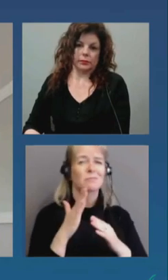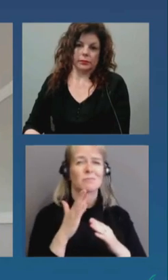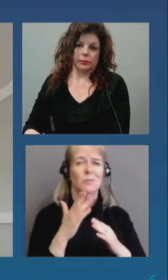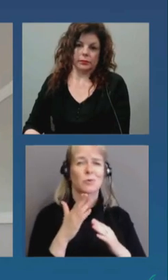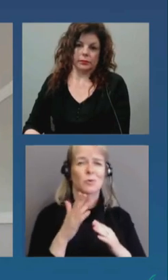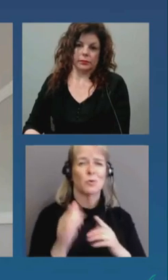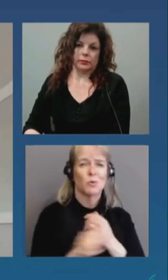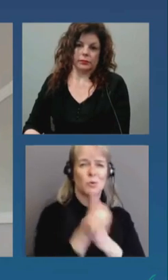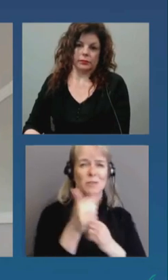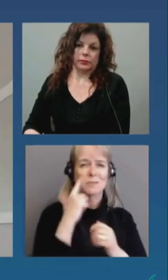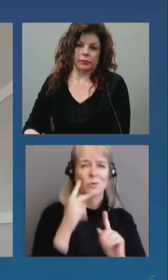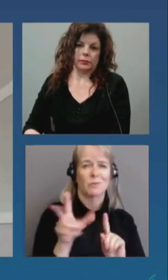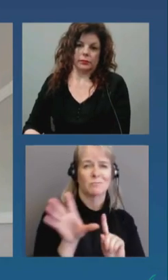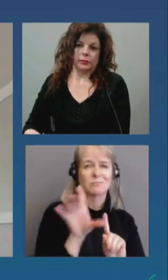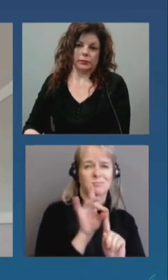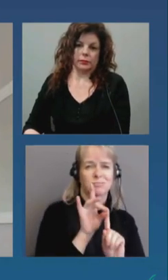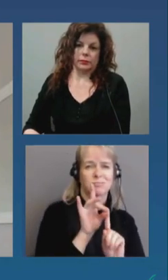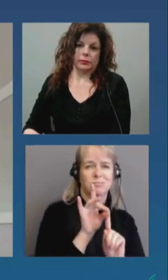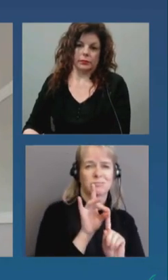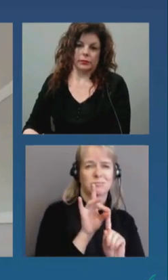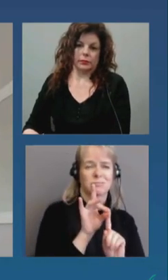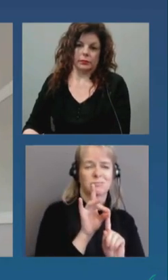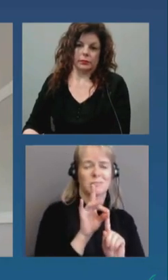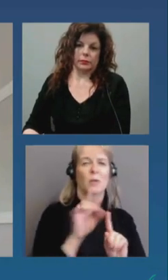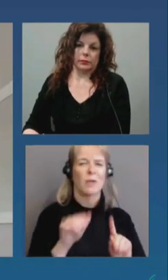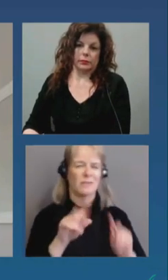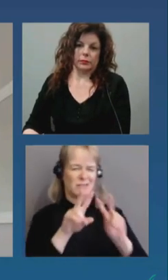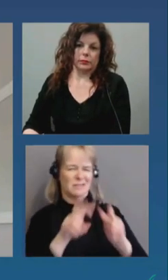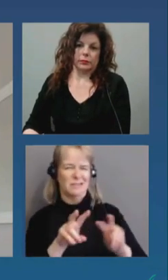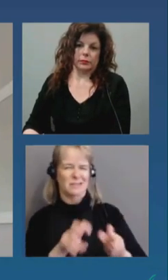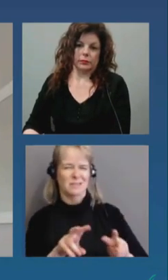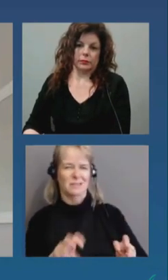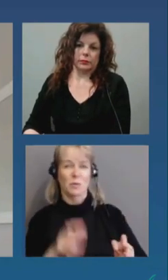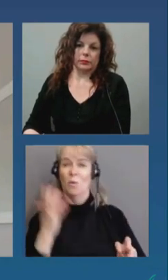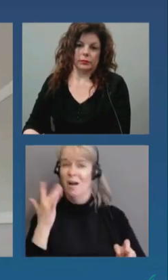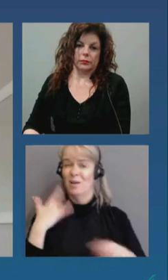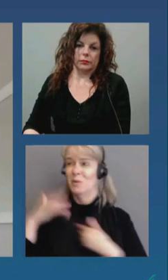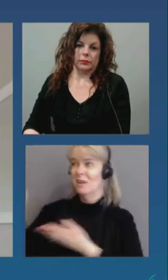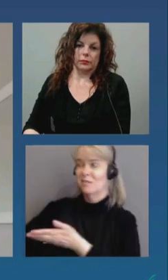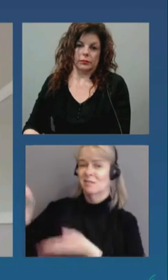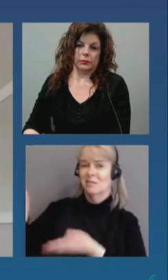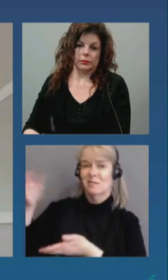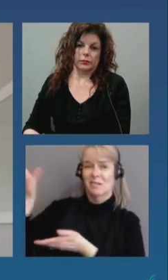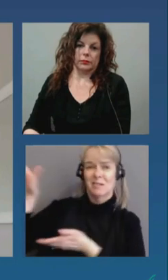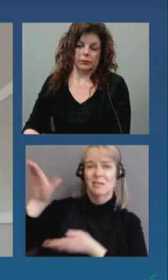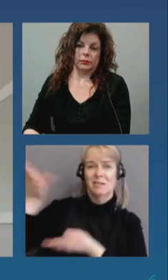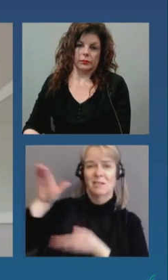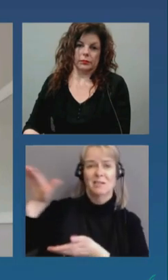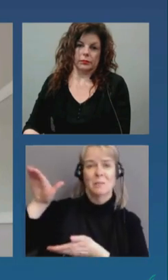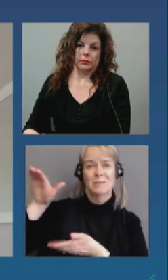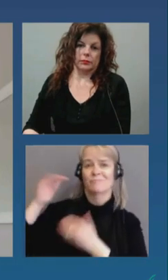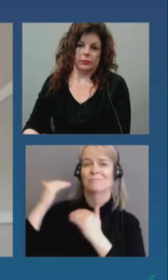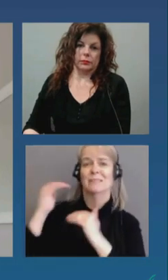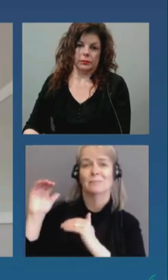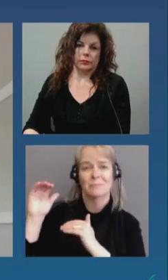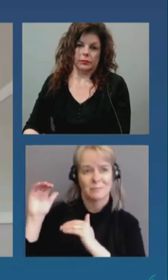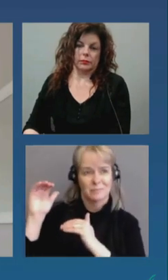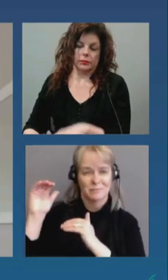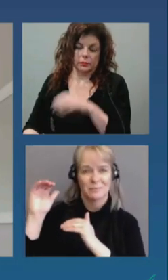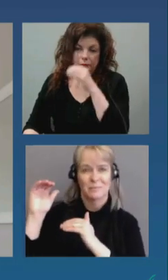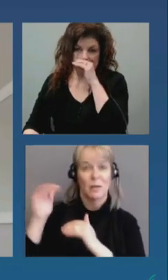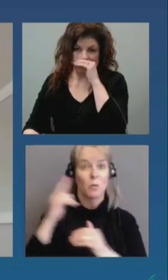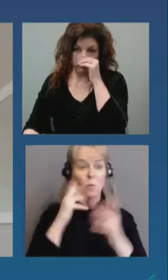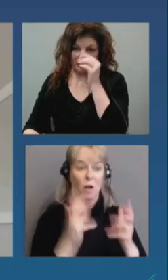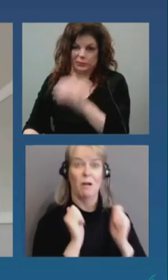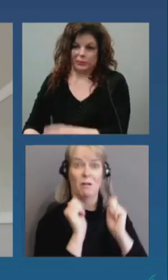that go into trying to narrow it down because we only have so many vaccines a week we want to do everybody in these groups and i would encourage